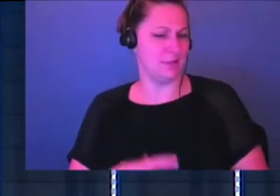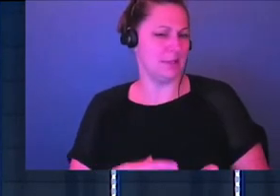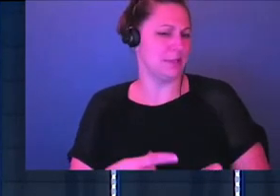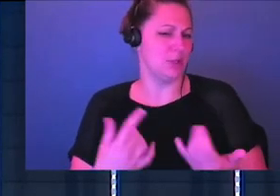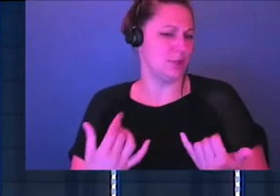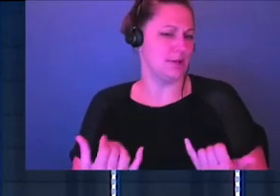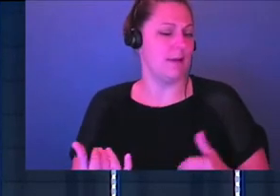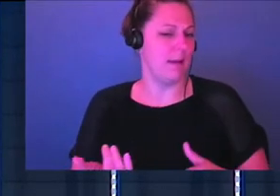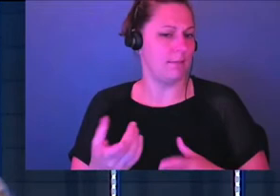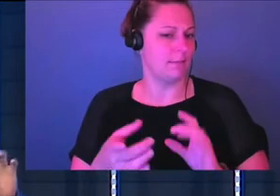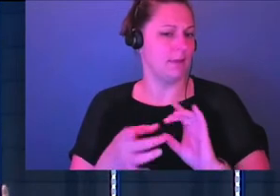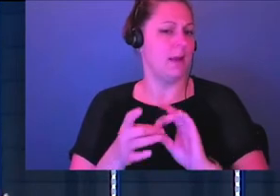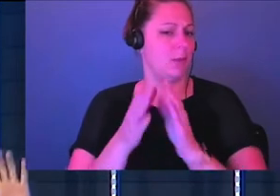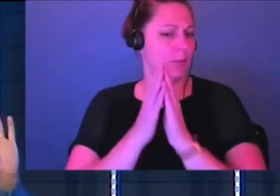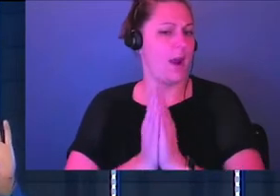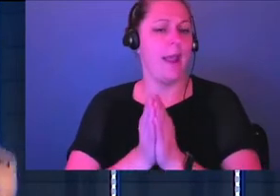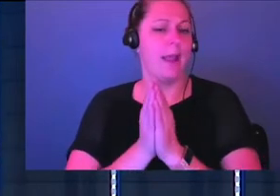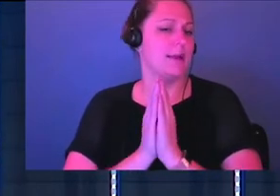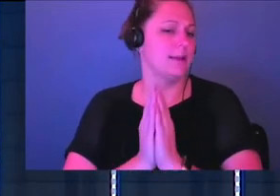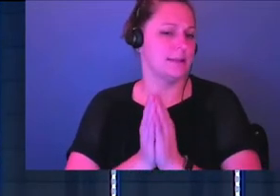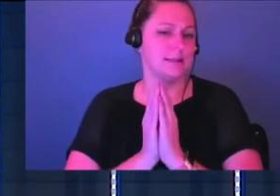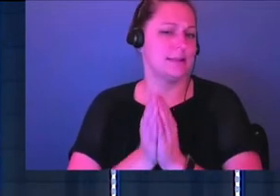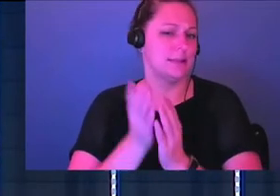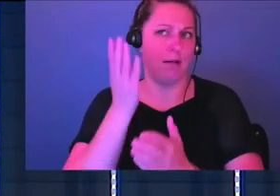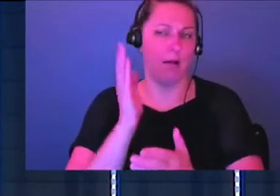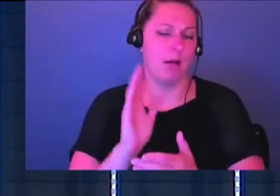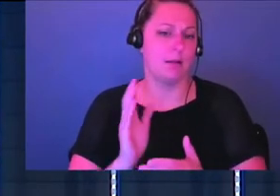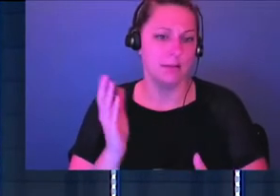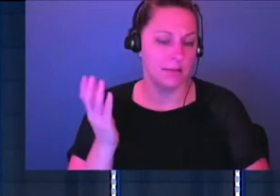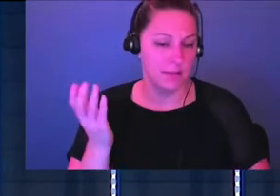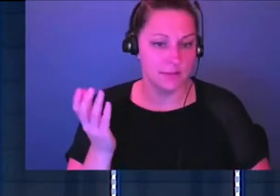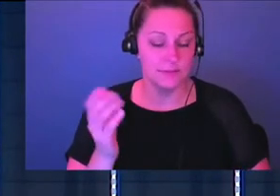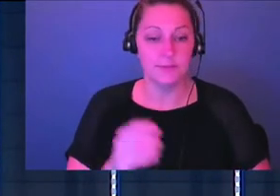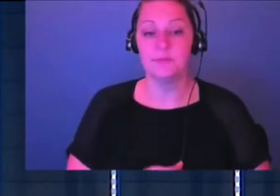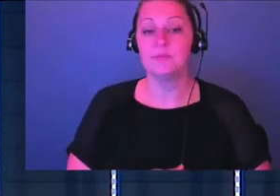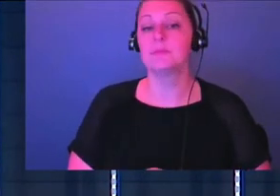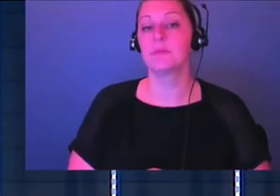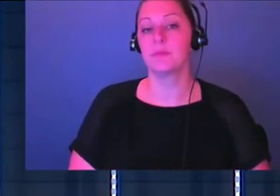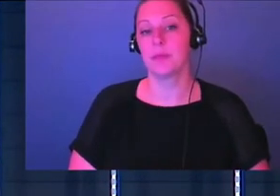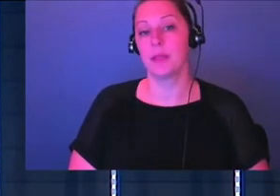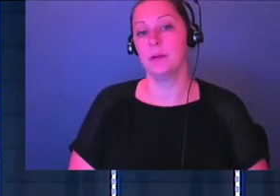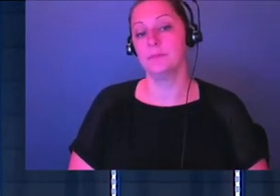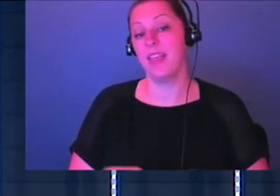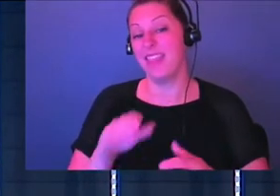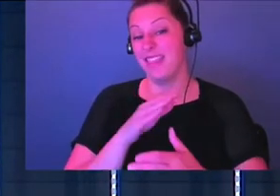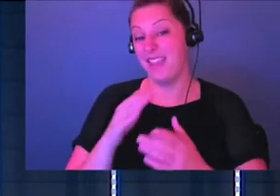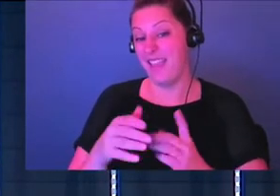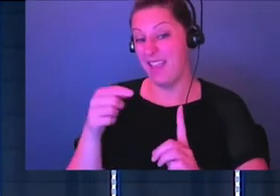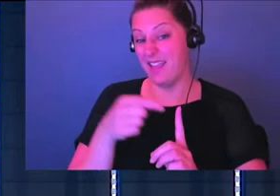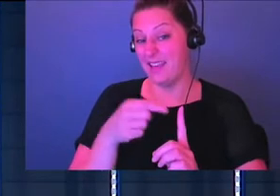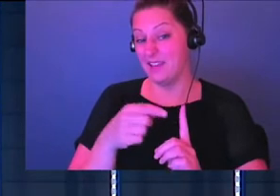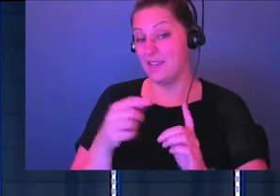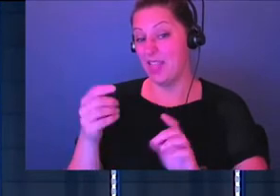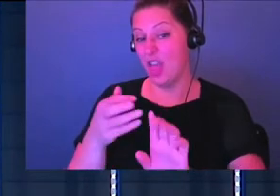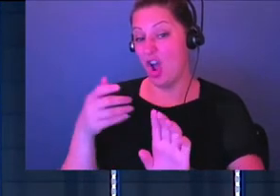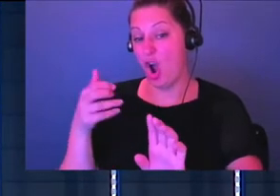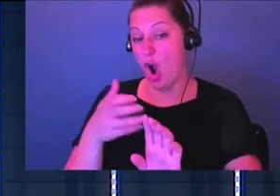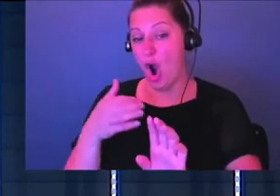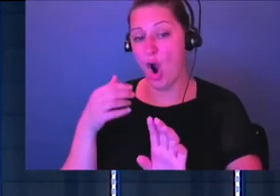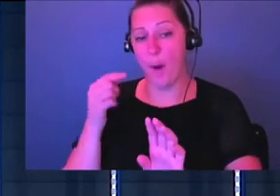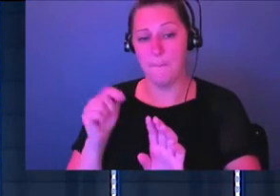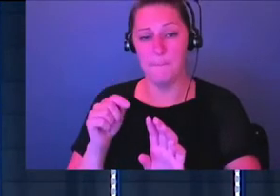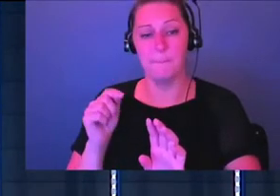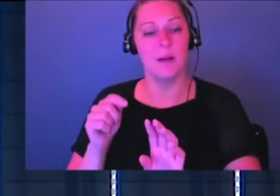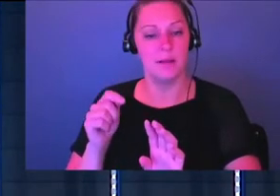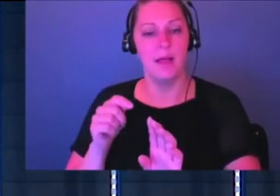it comes to praise and worship and musical praise to God? I think it's the focus right there at the end with the harp. It's back to the